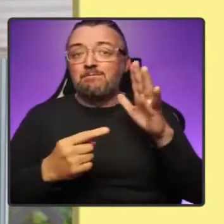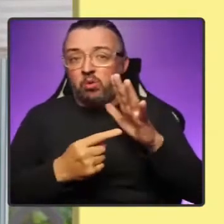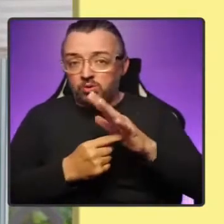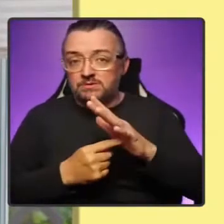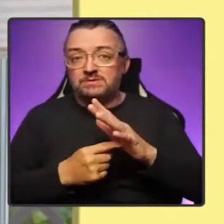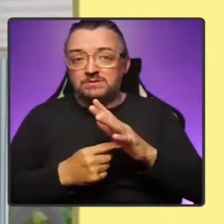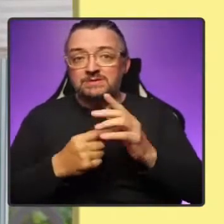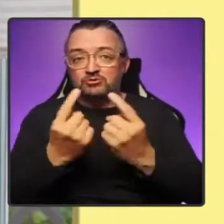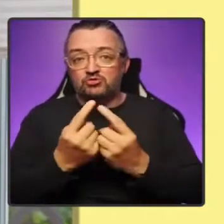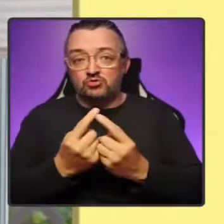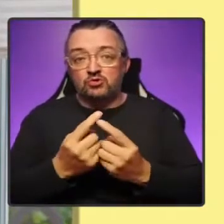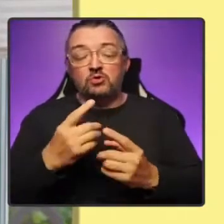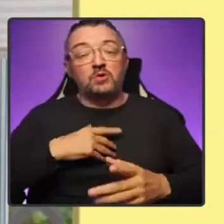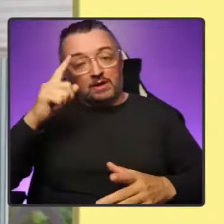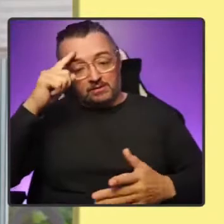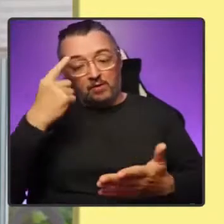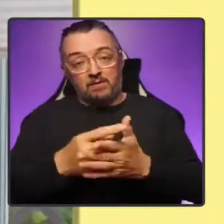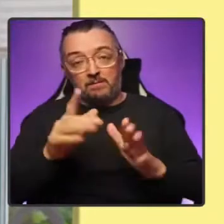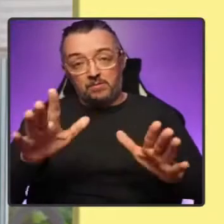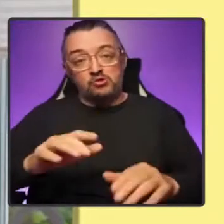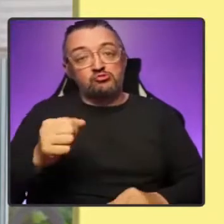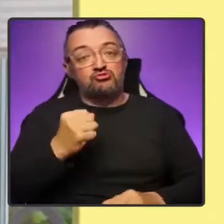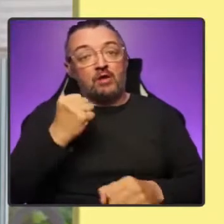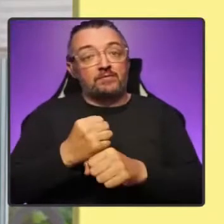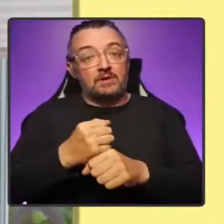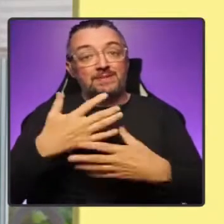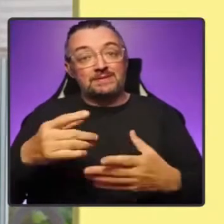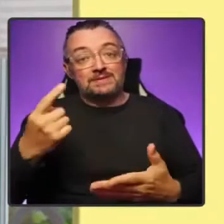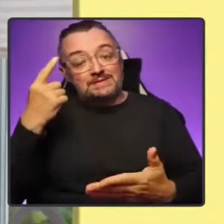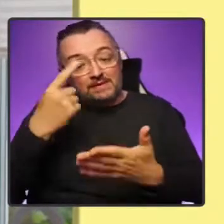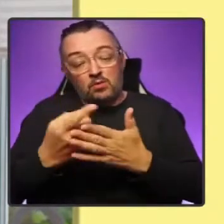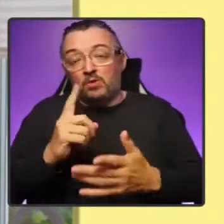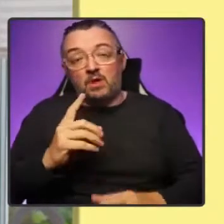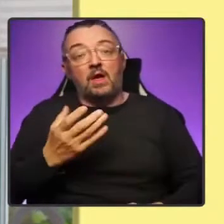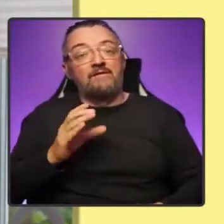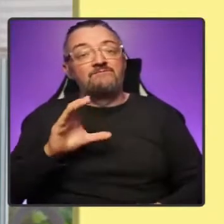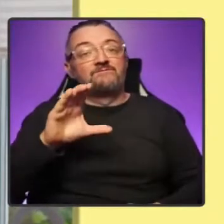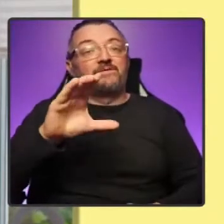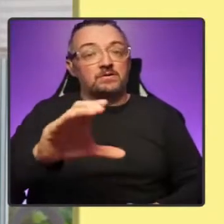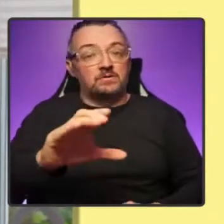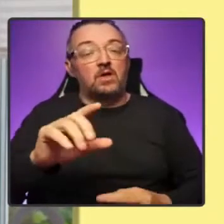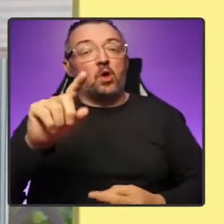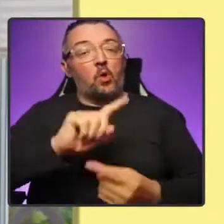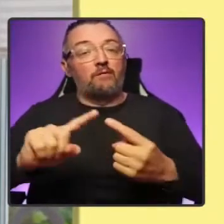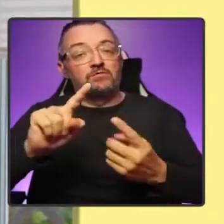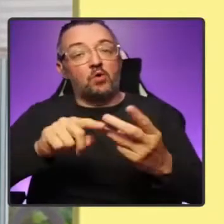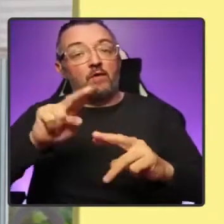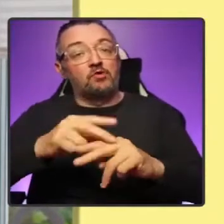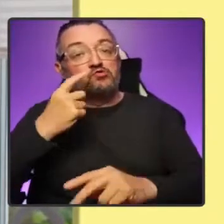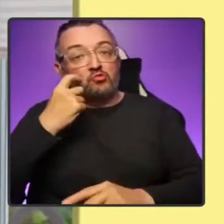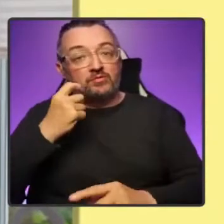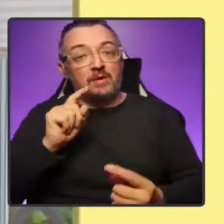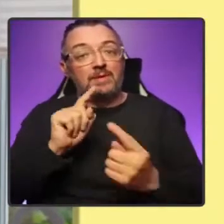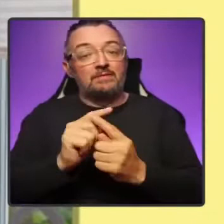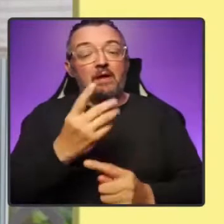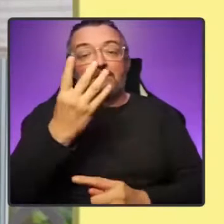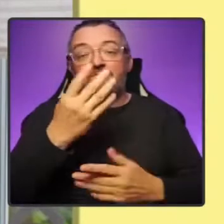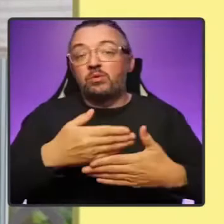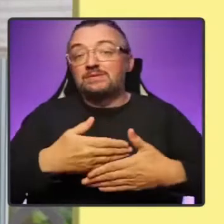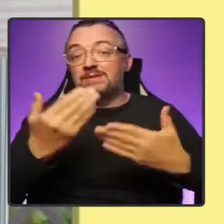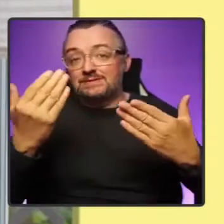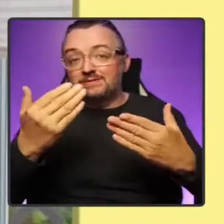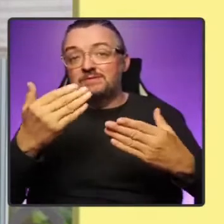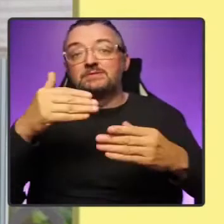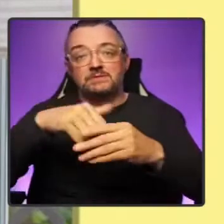can confirm that the Scottish Government has decided to fund the Conference of Youth to meet for four days in Glasgow in the run-up to COP.